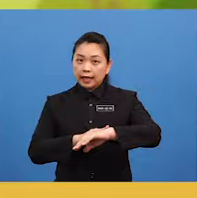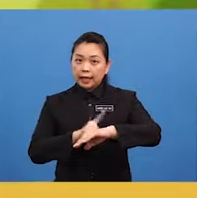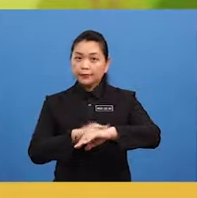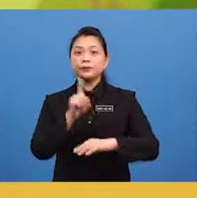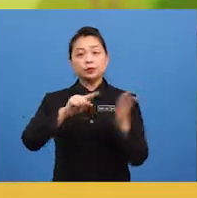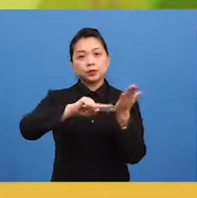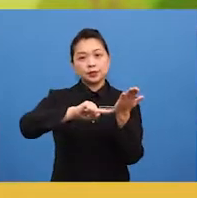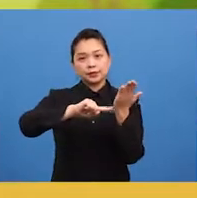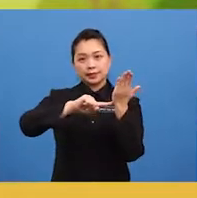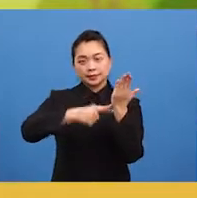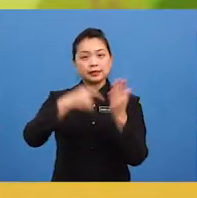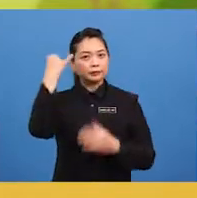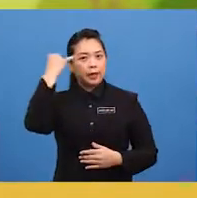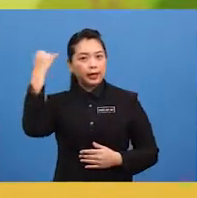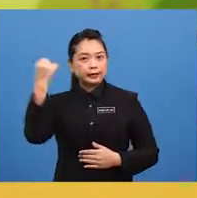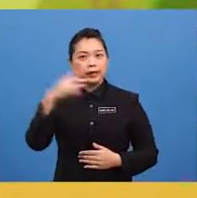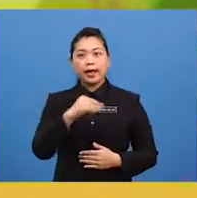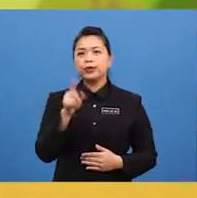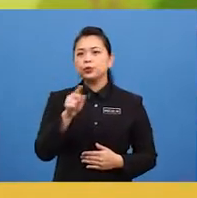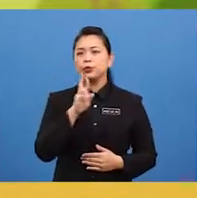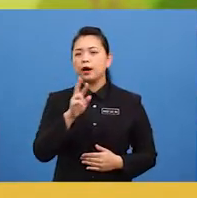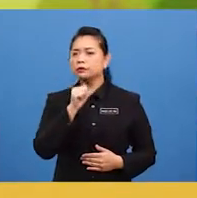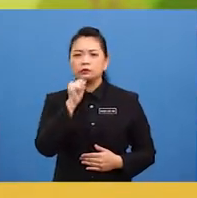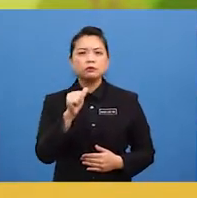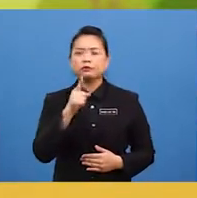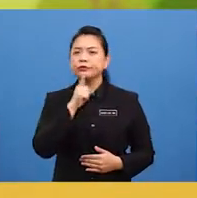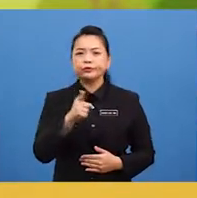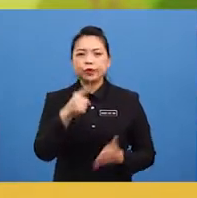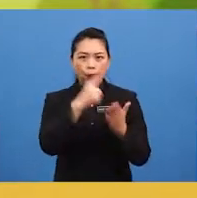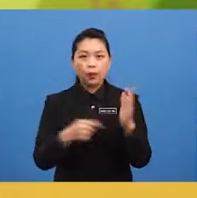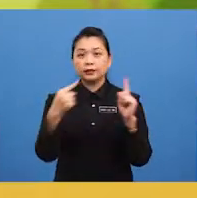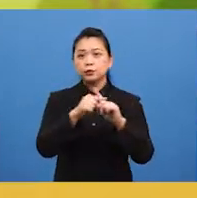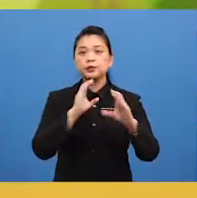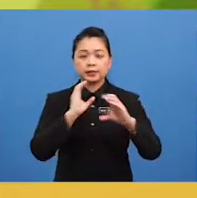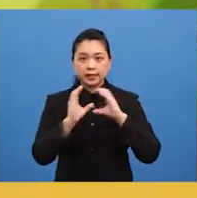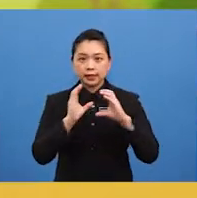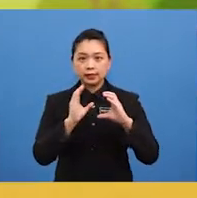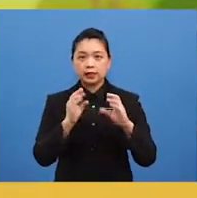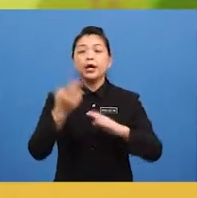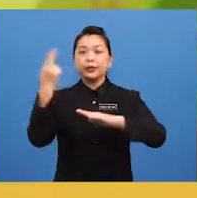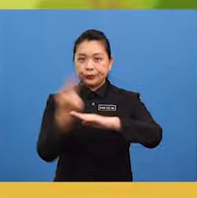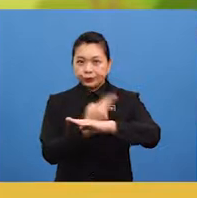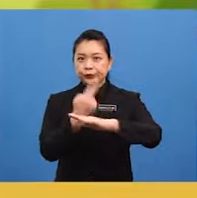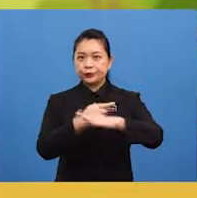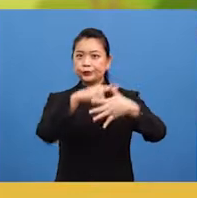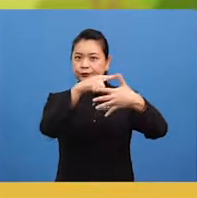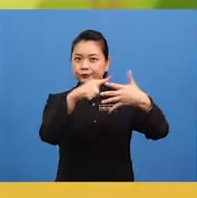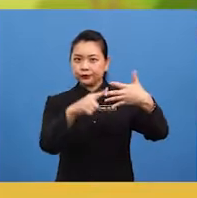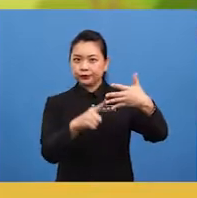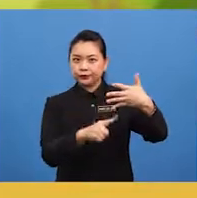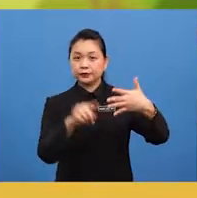for ideas and you are not sure of what to say use this method